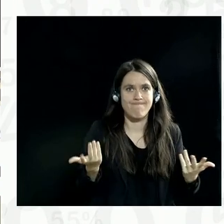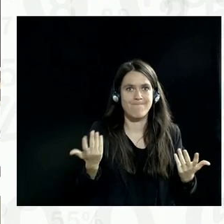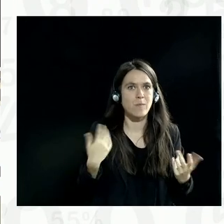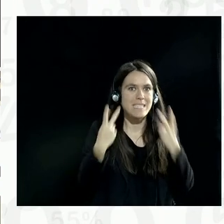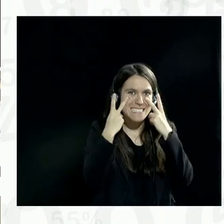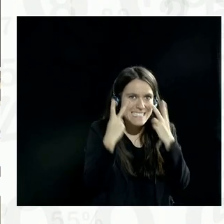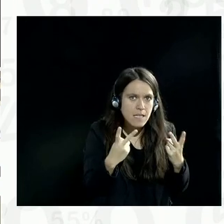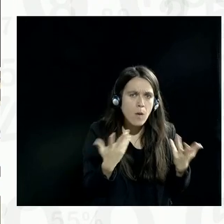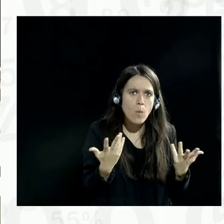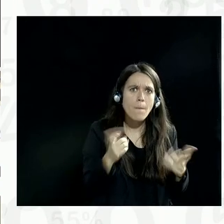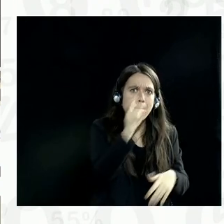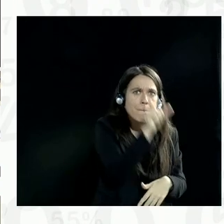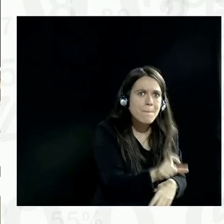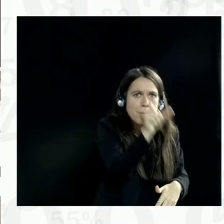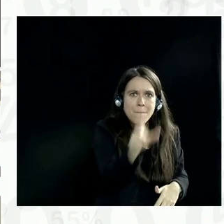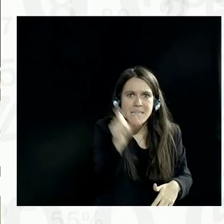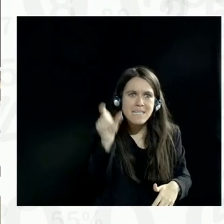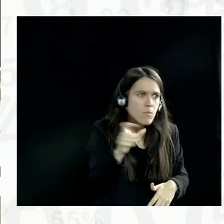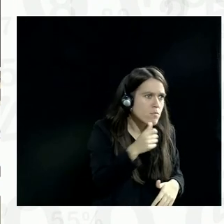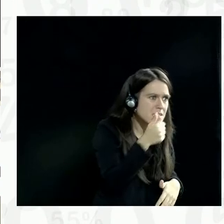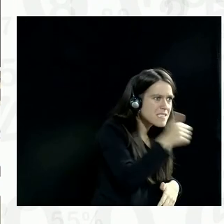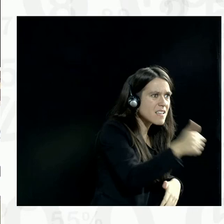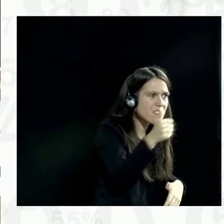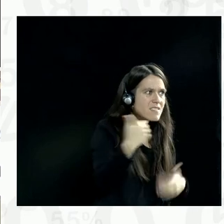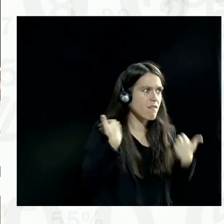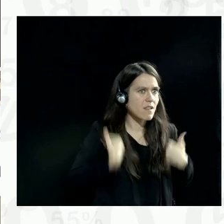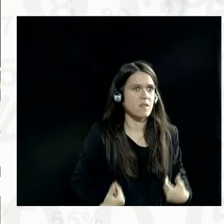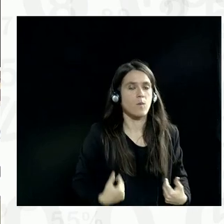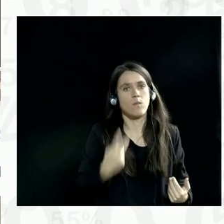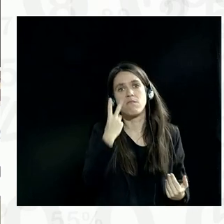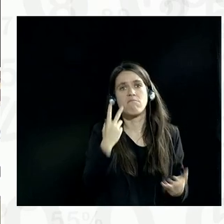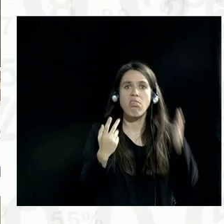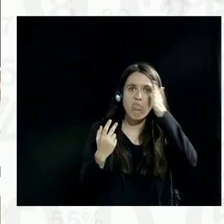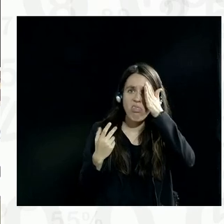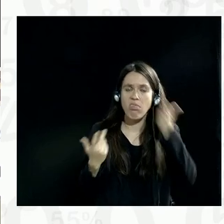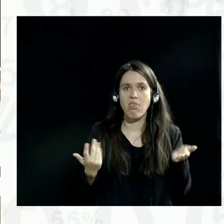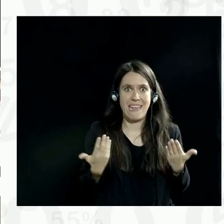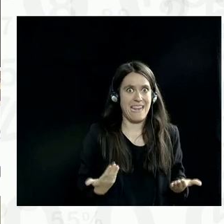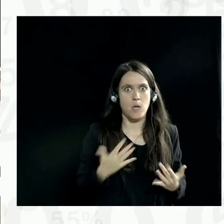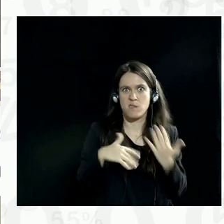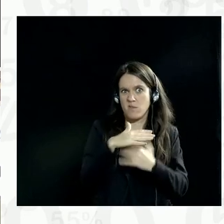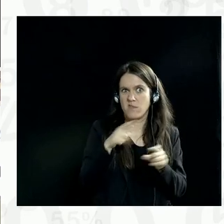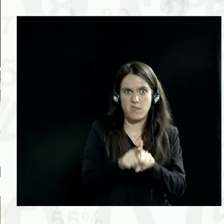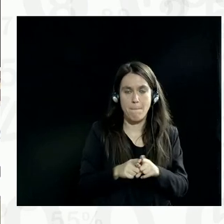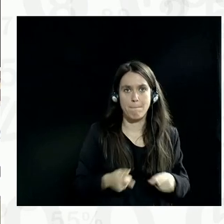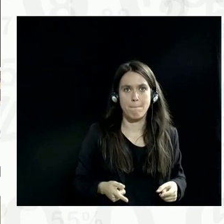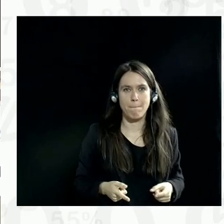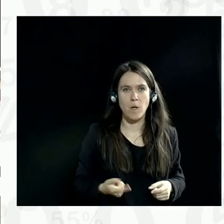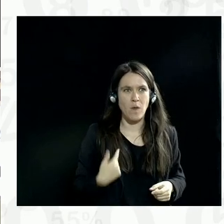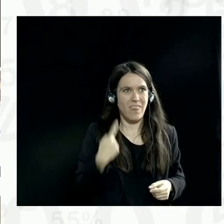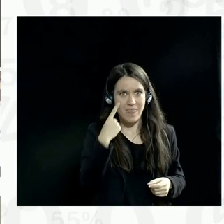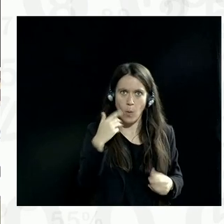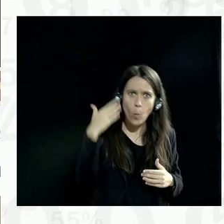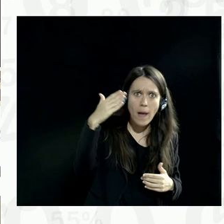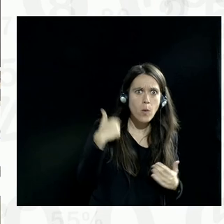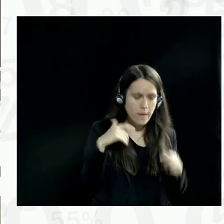looking at what people, at the suffering of people, this is not the case, even in this particular situation. So when are we going to